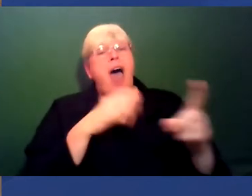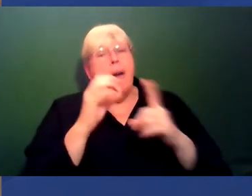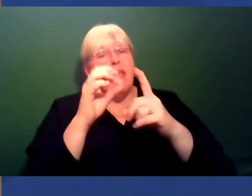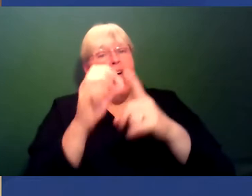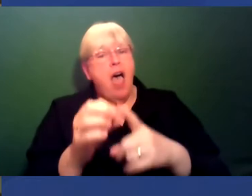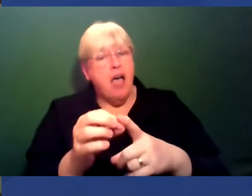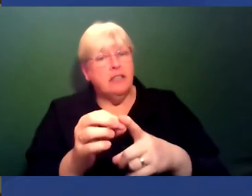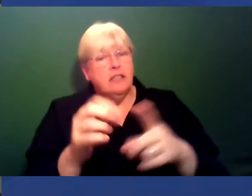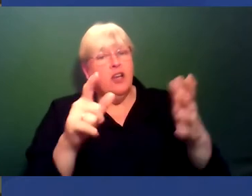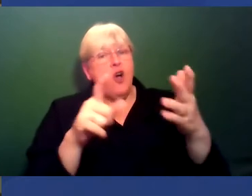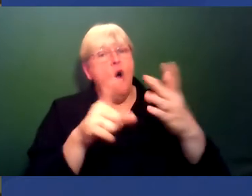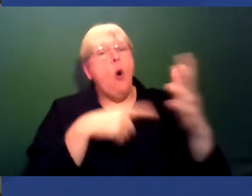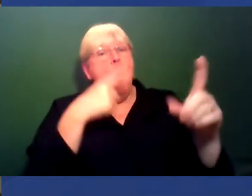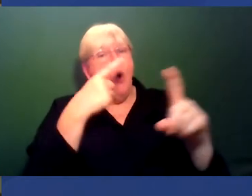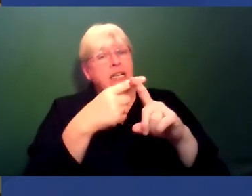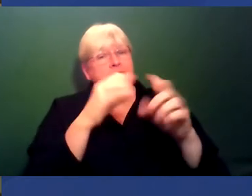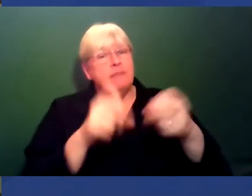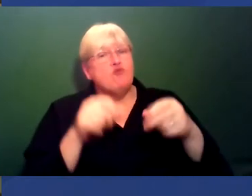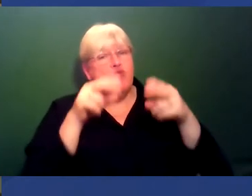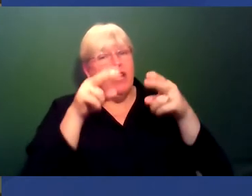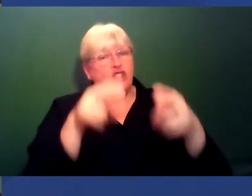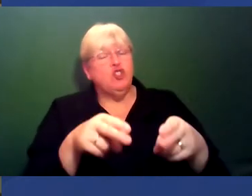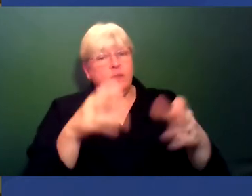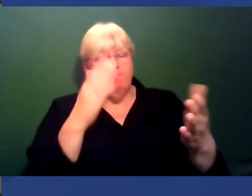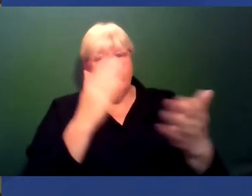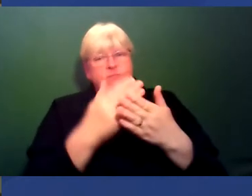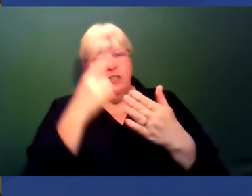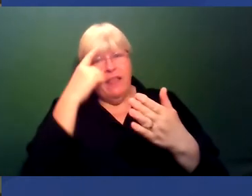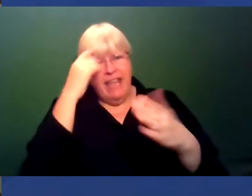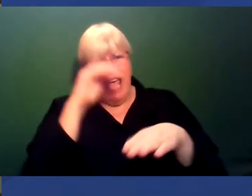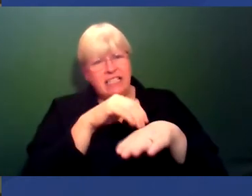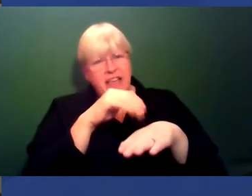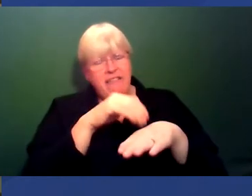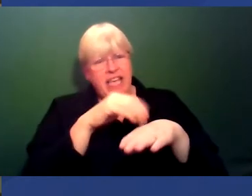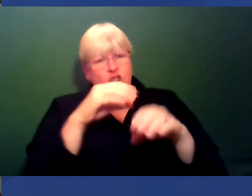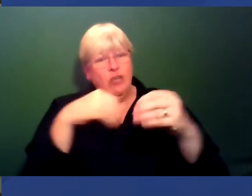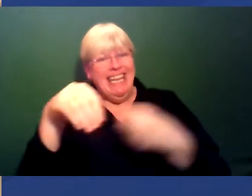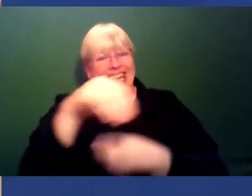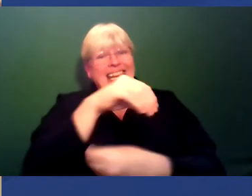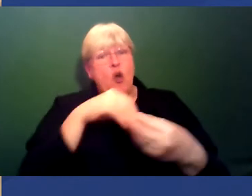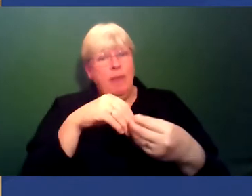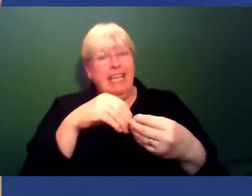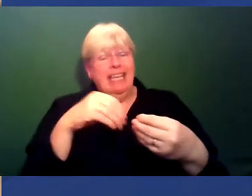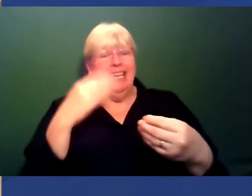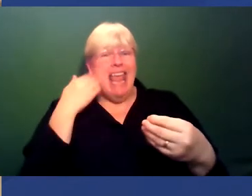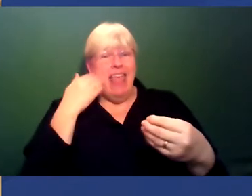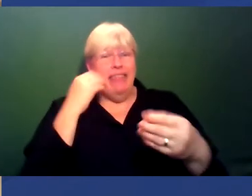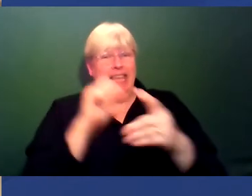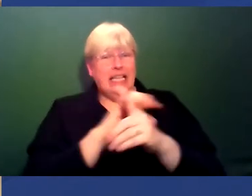Do you think this has an effect on economic and ethnic diversity in their courses? Yeah, of course it does.